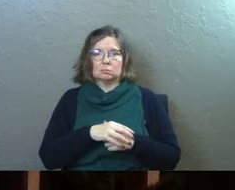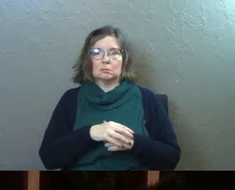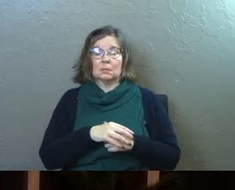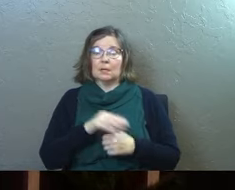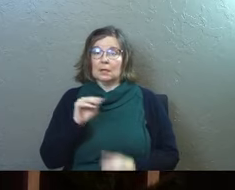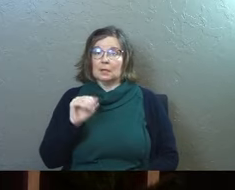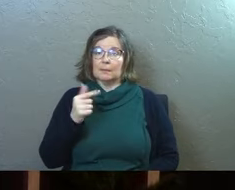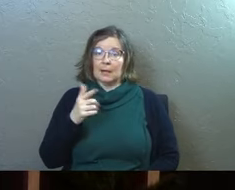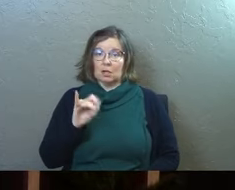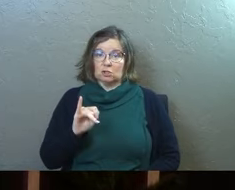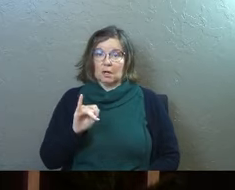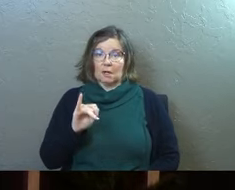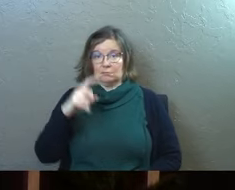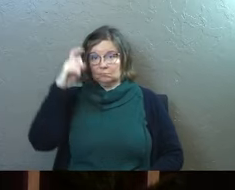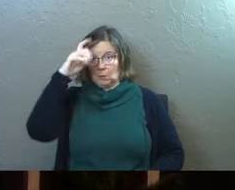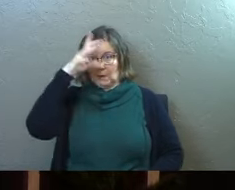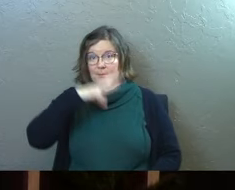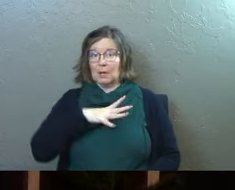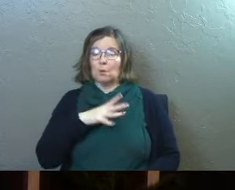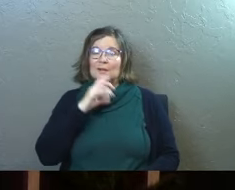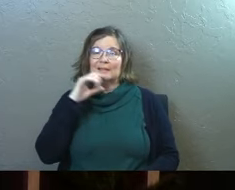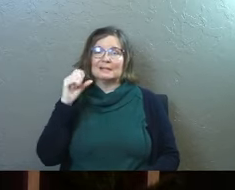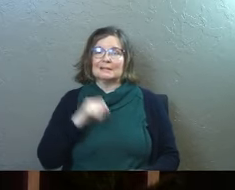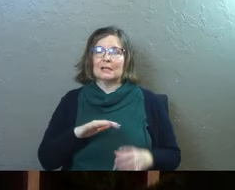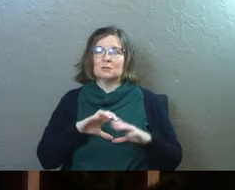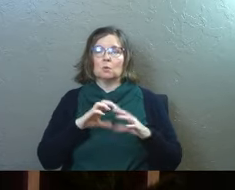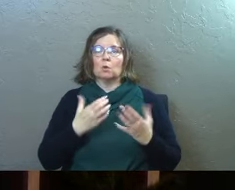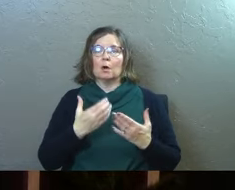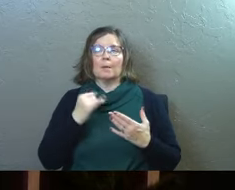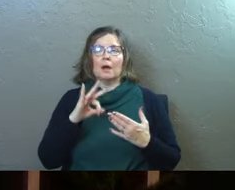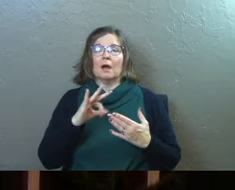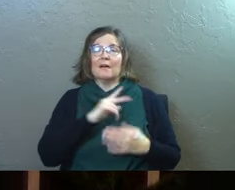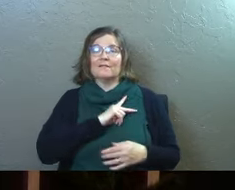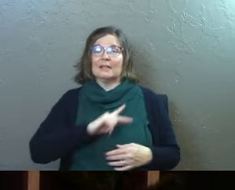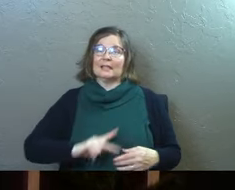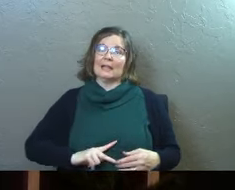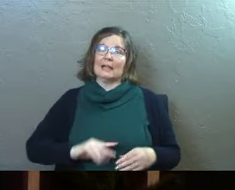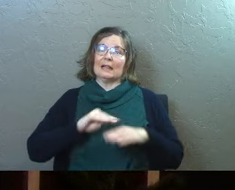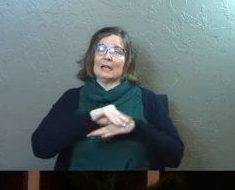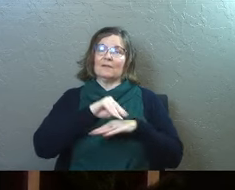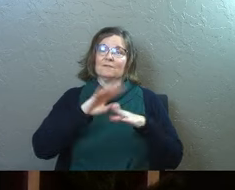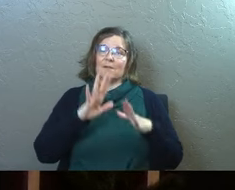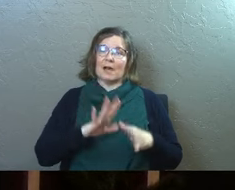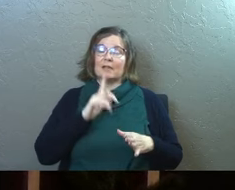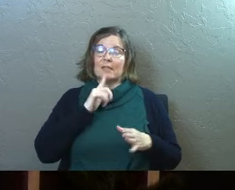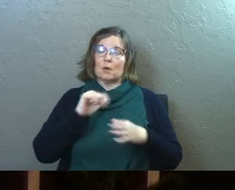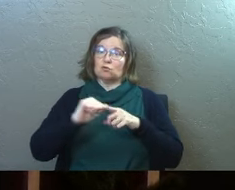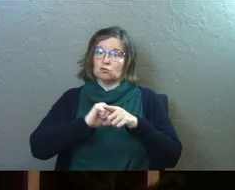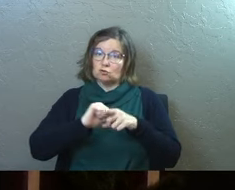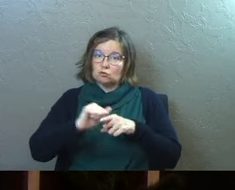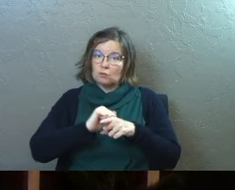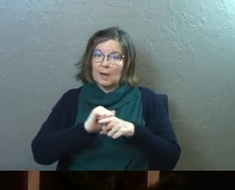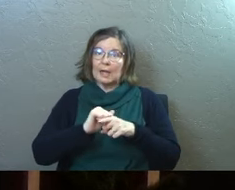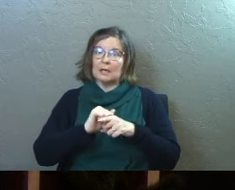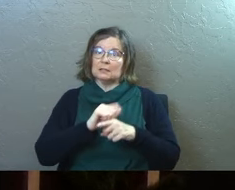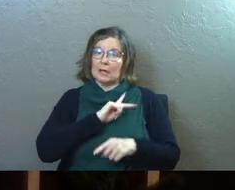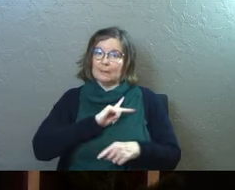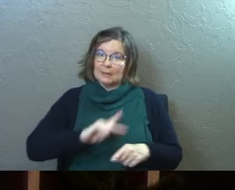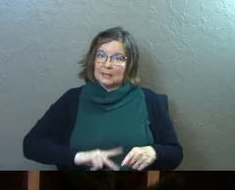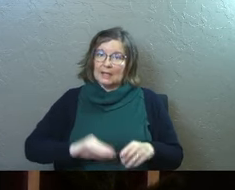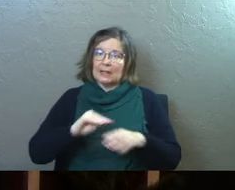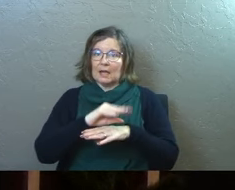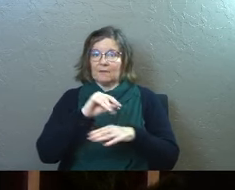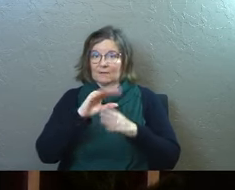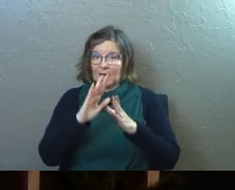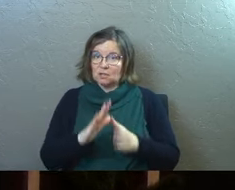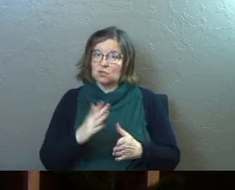The Magi were this ancient class of, of, of kingly advisors, and they were trained to be kingly